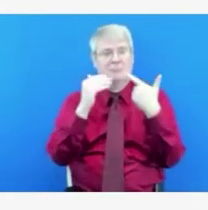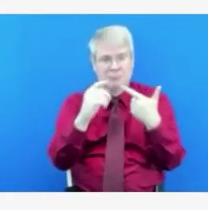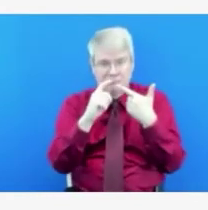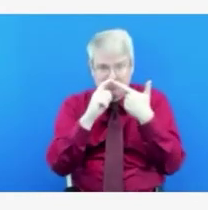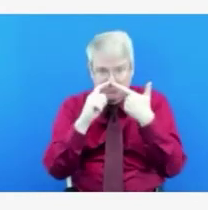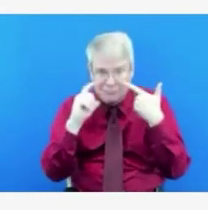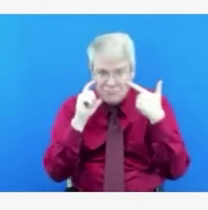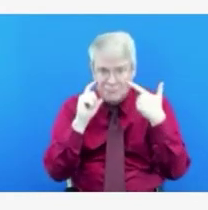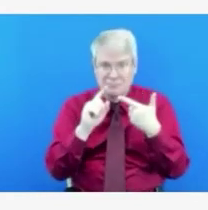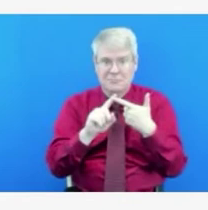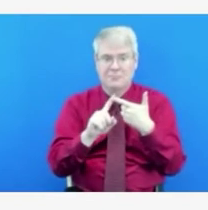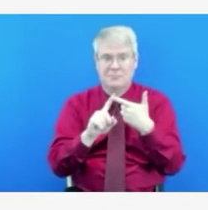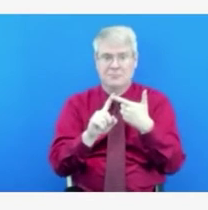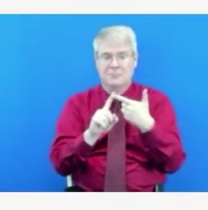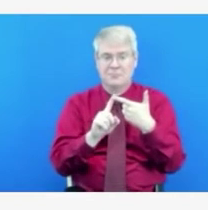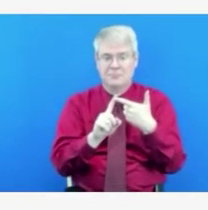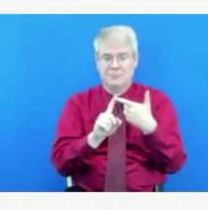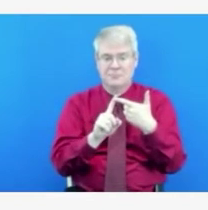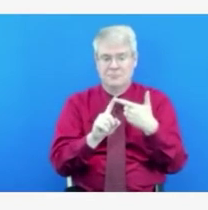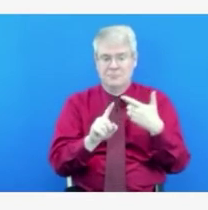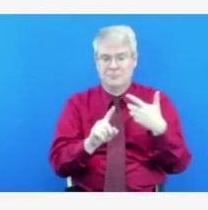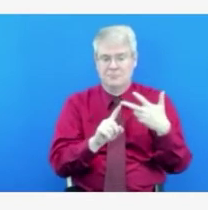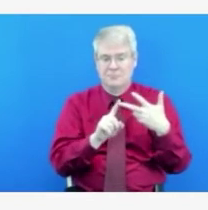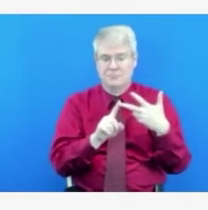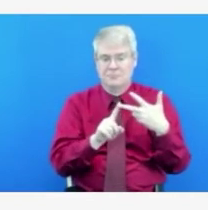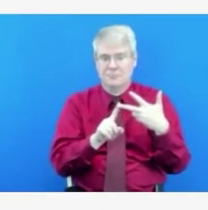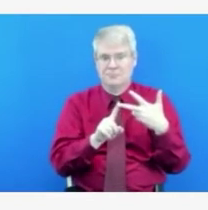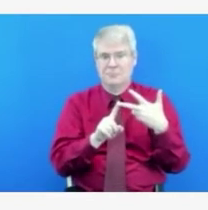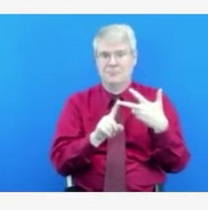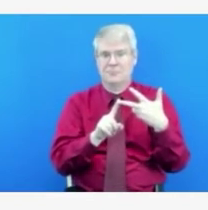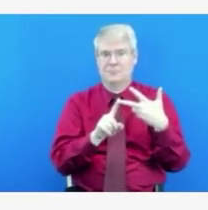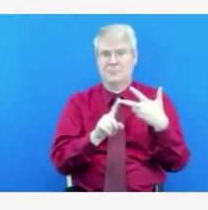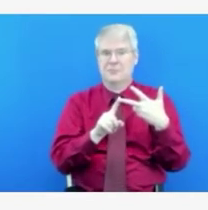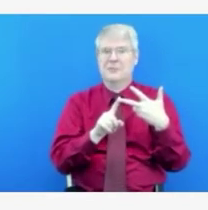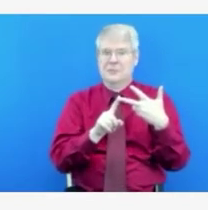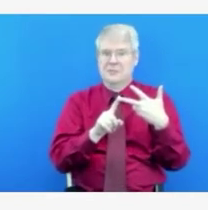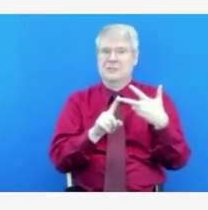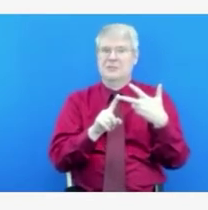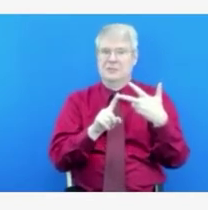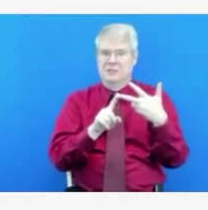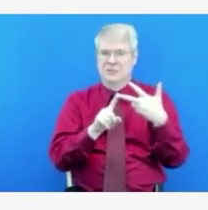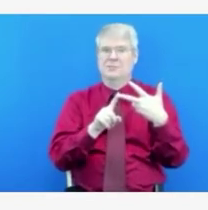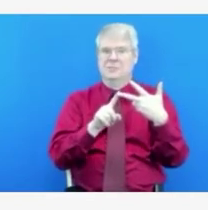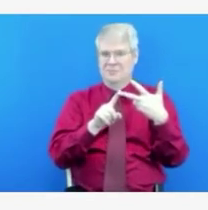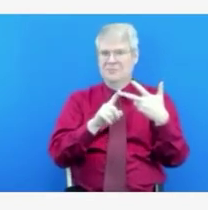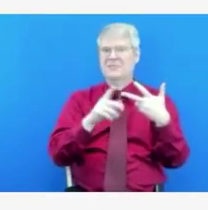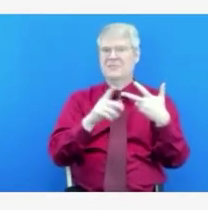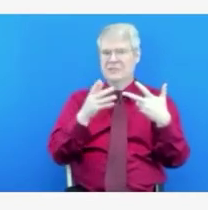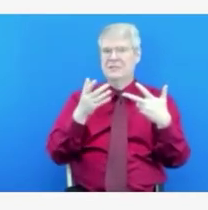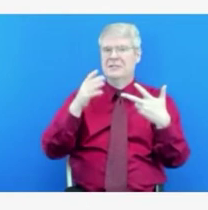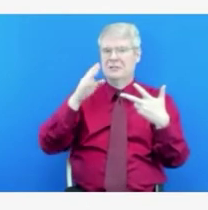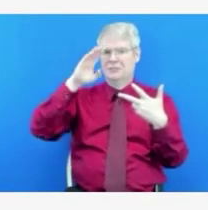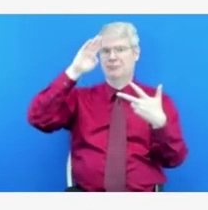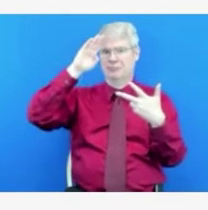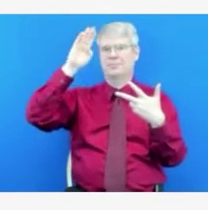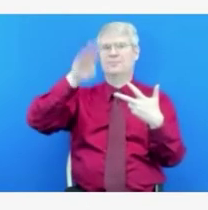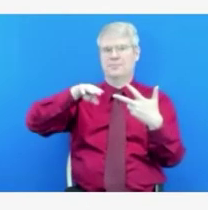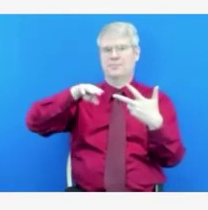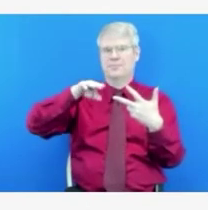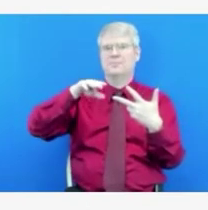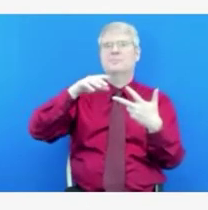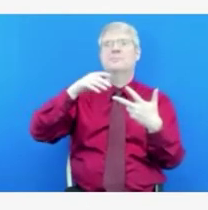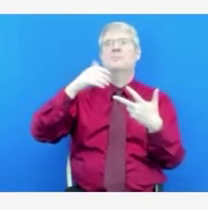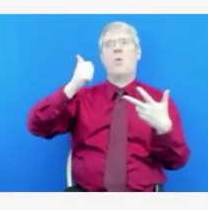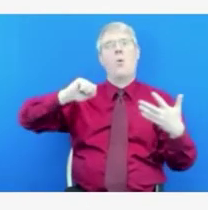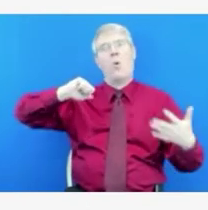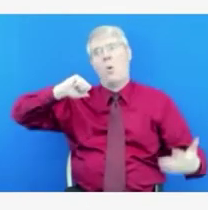with this Delta virus or Delta variant of COVID, that breakthrough infections will occur. They are extremely unlikely